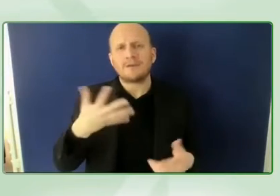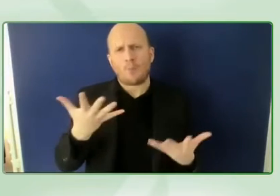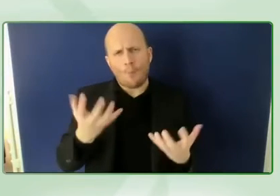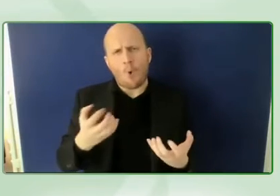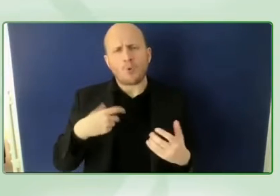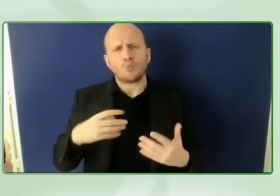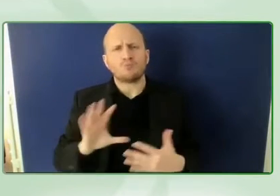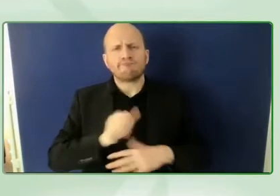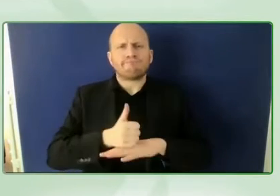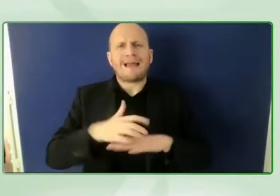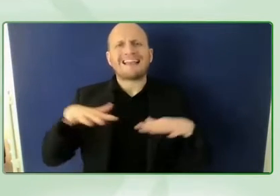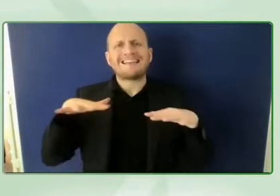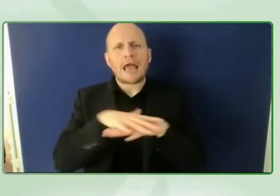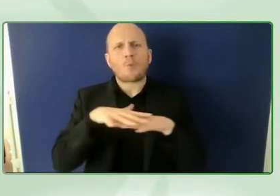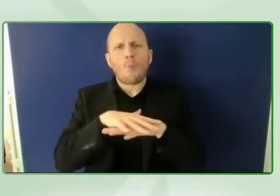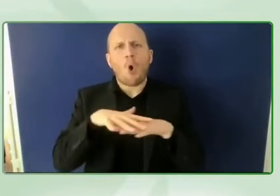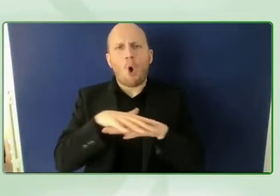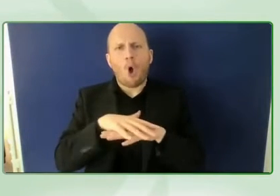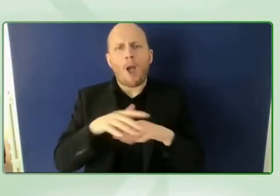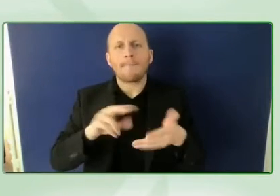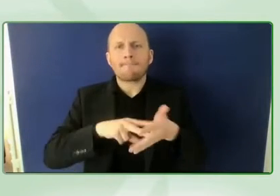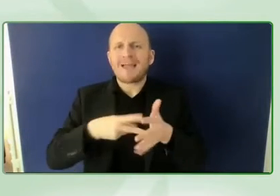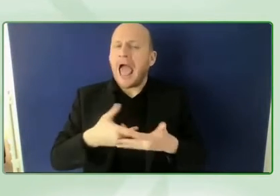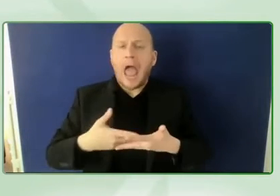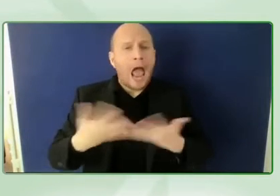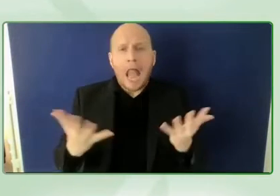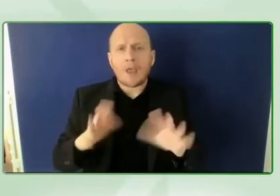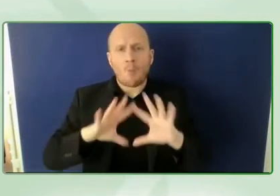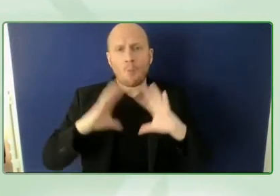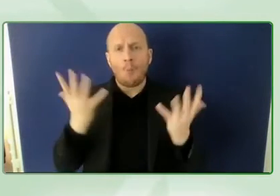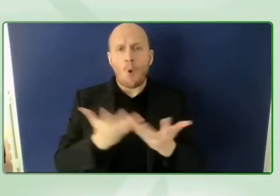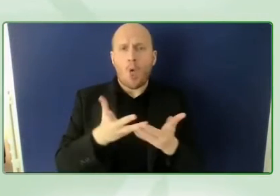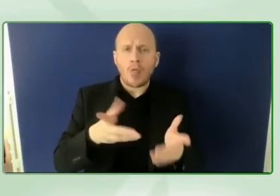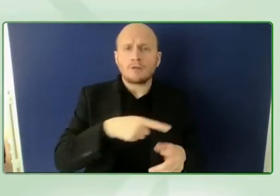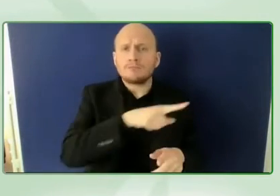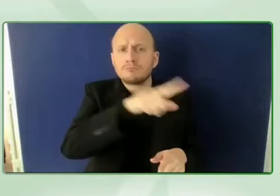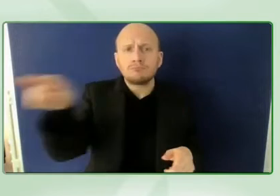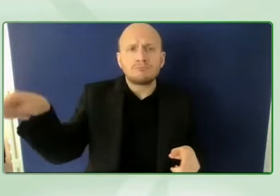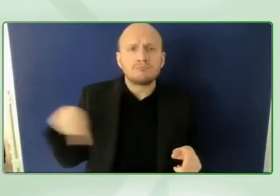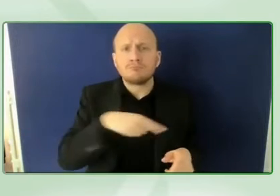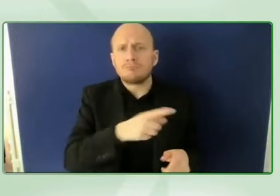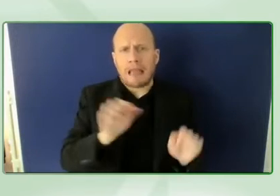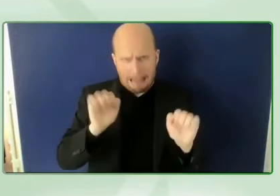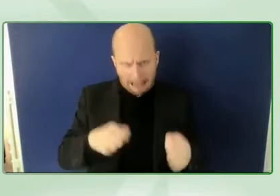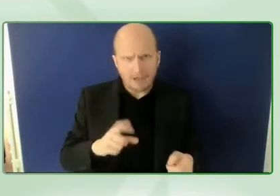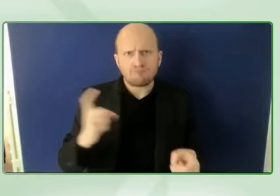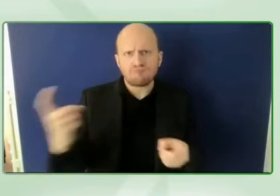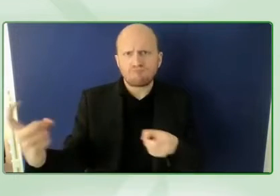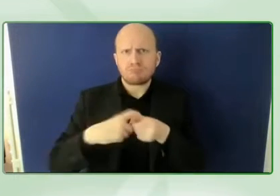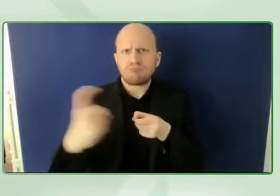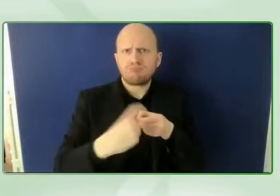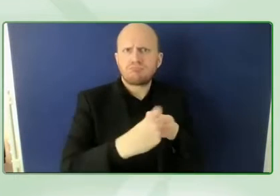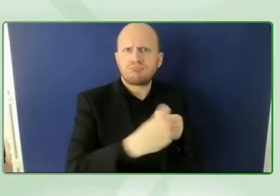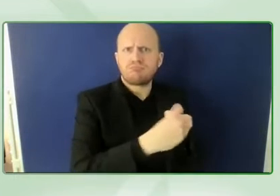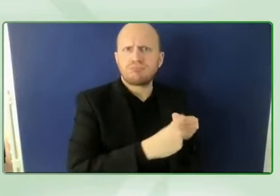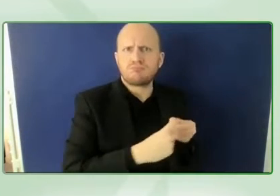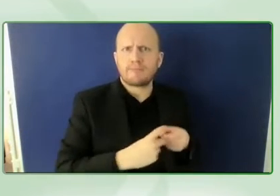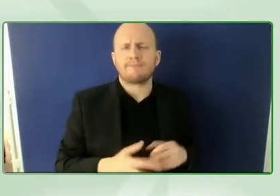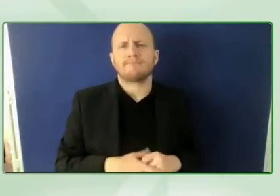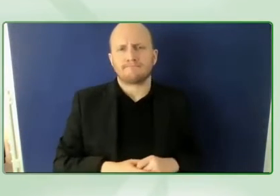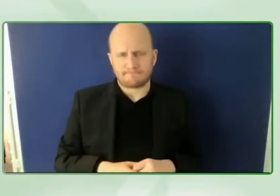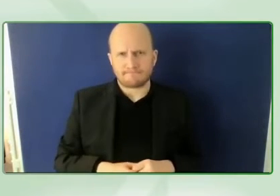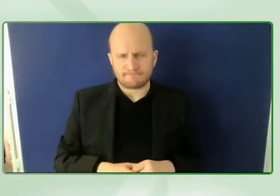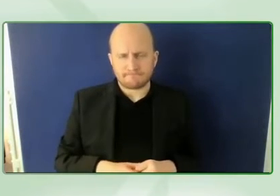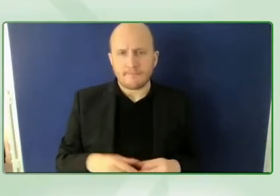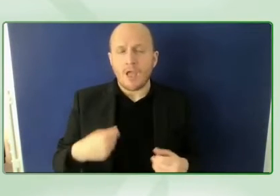so later this year we're going to be launching something called purple pledges and this is uh an initiative where anyone